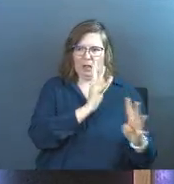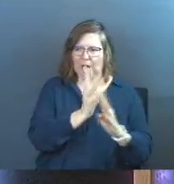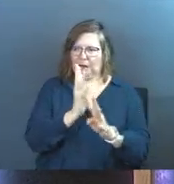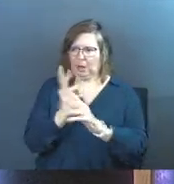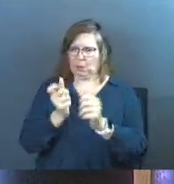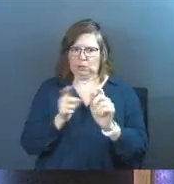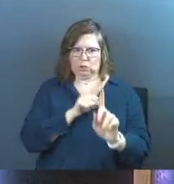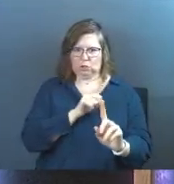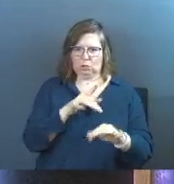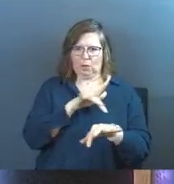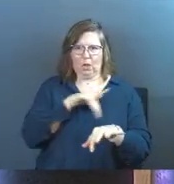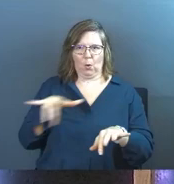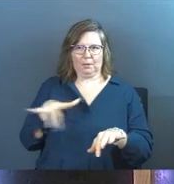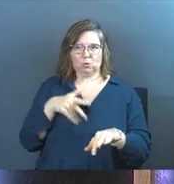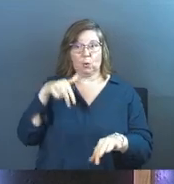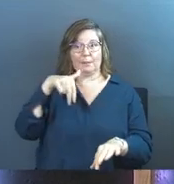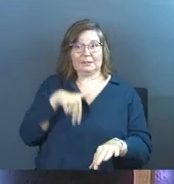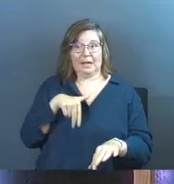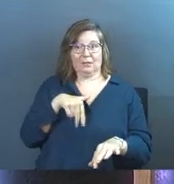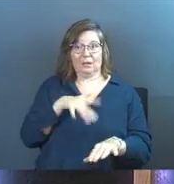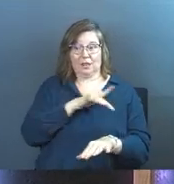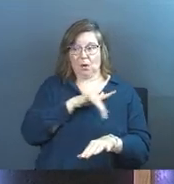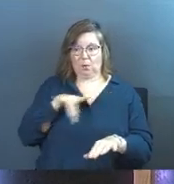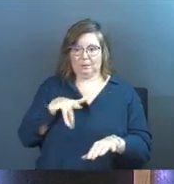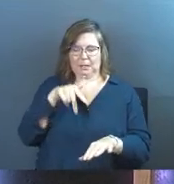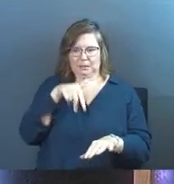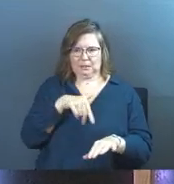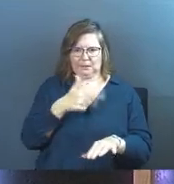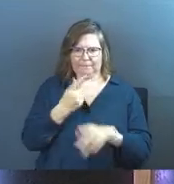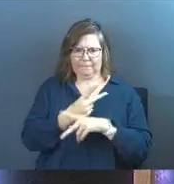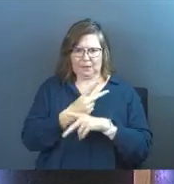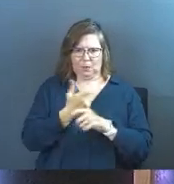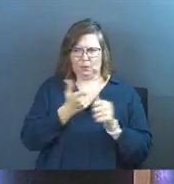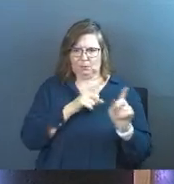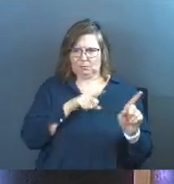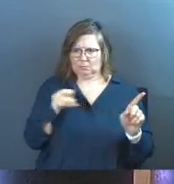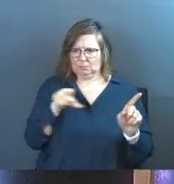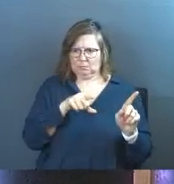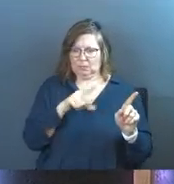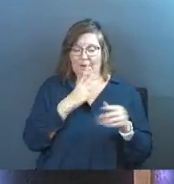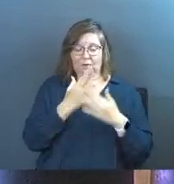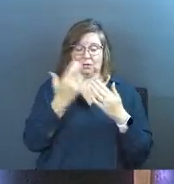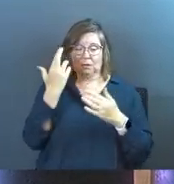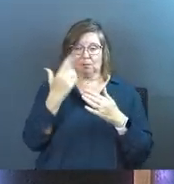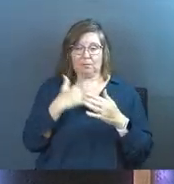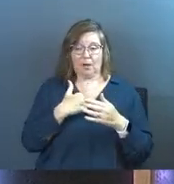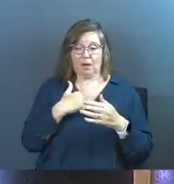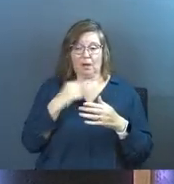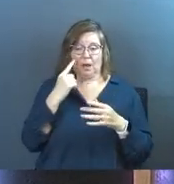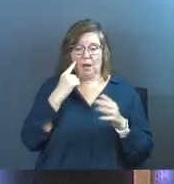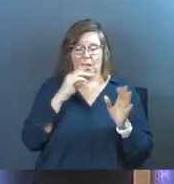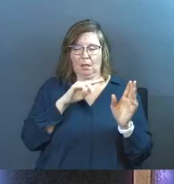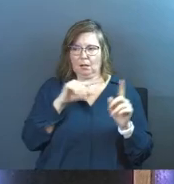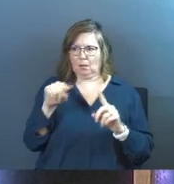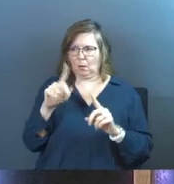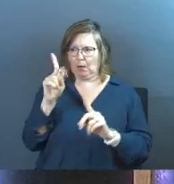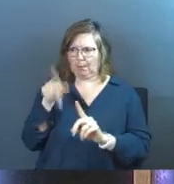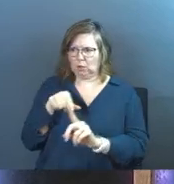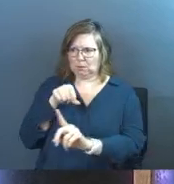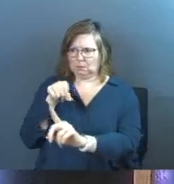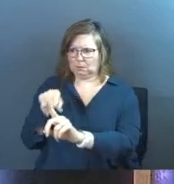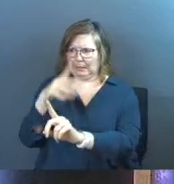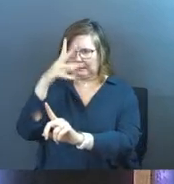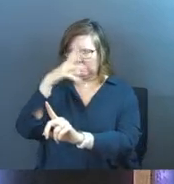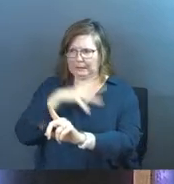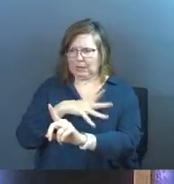you're in that open space. So I'm standing there in that open space, not thinking about anything. And for some reason, my eyes go to this one person,